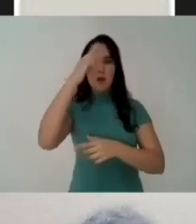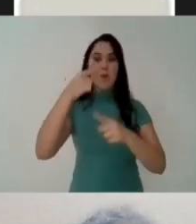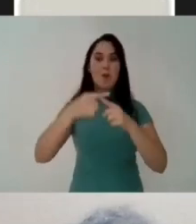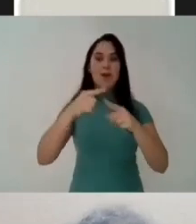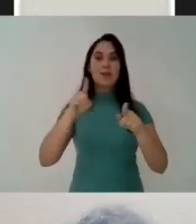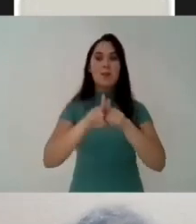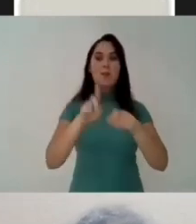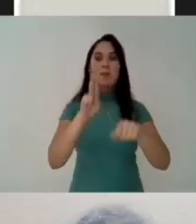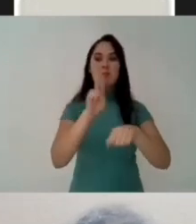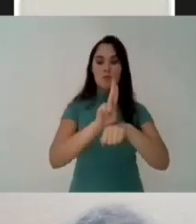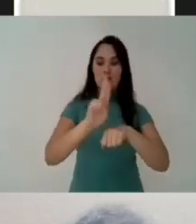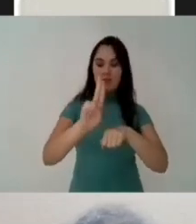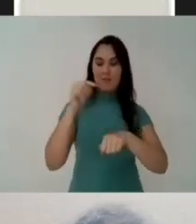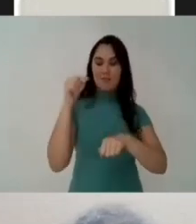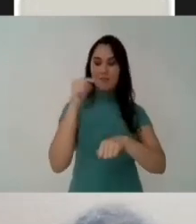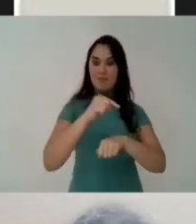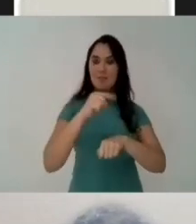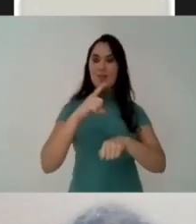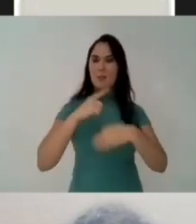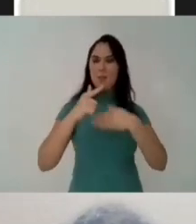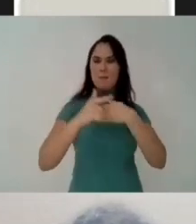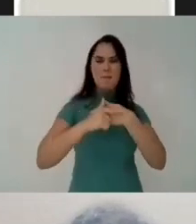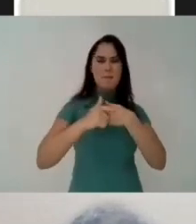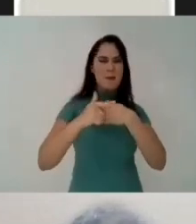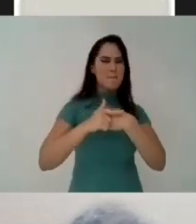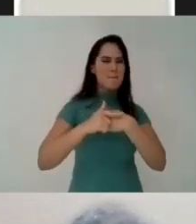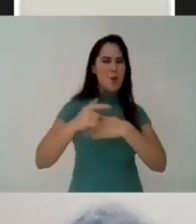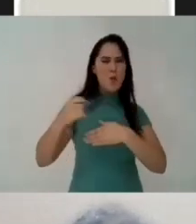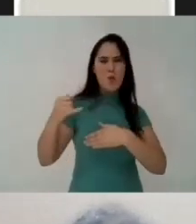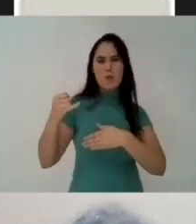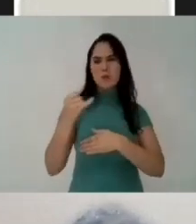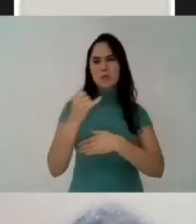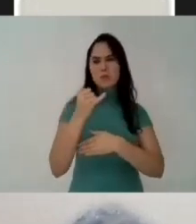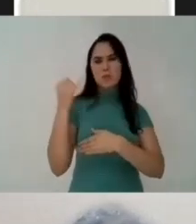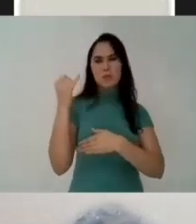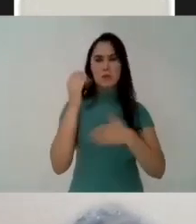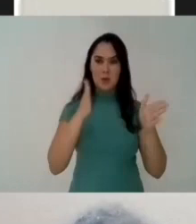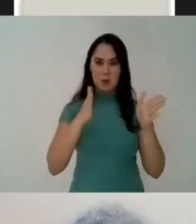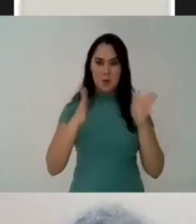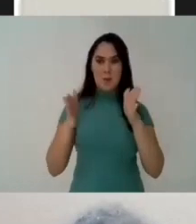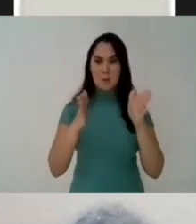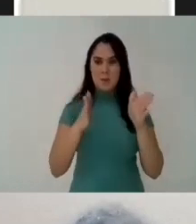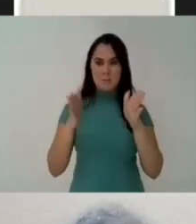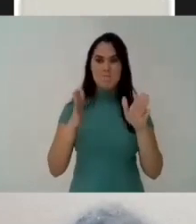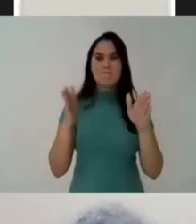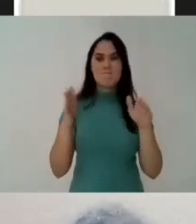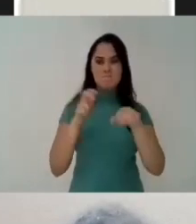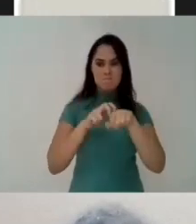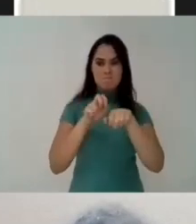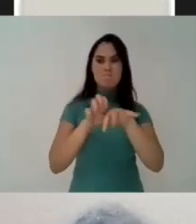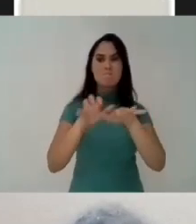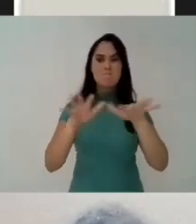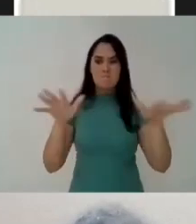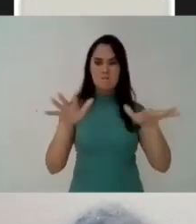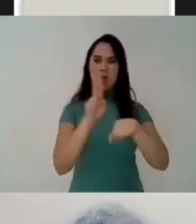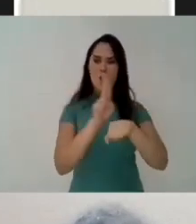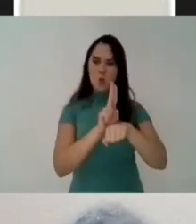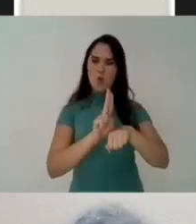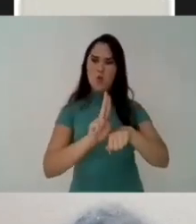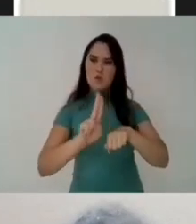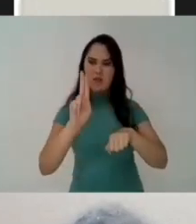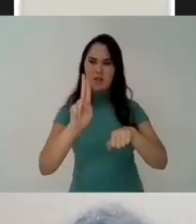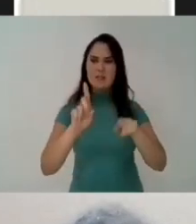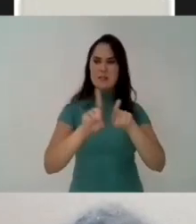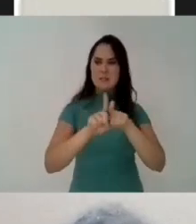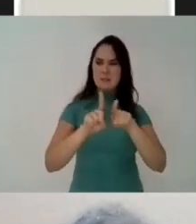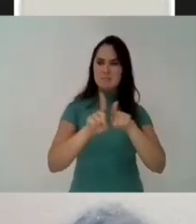doctors, research projects to deal with So there was a reduction of